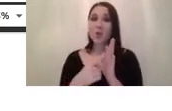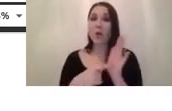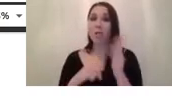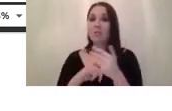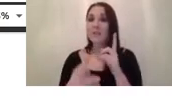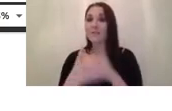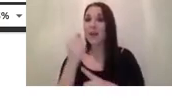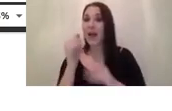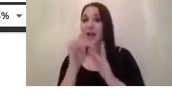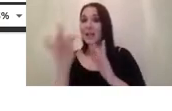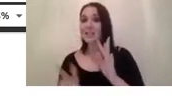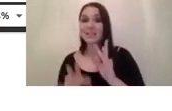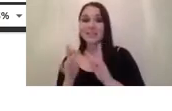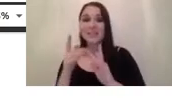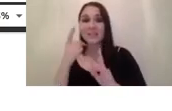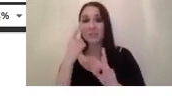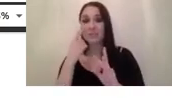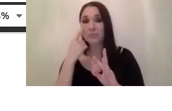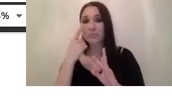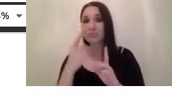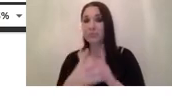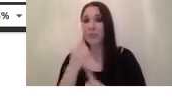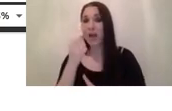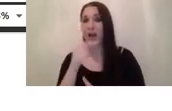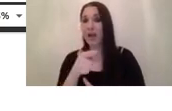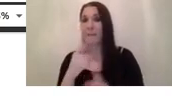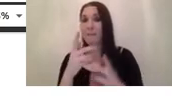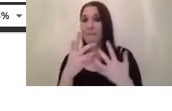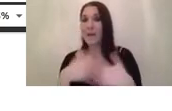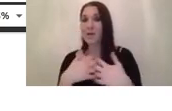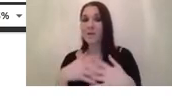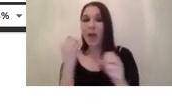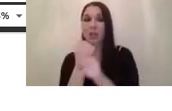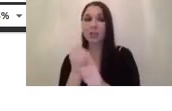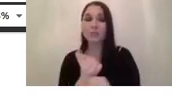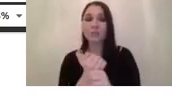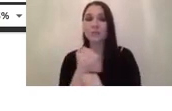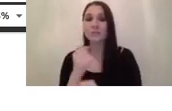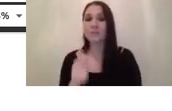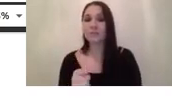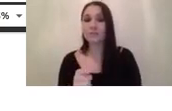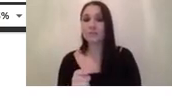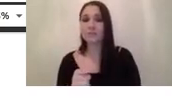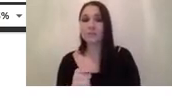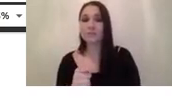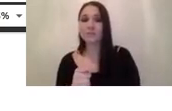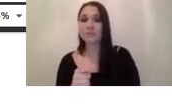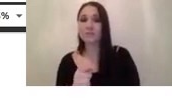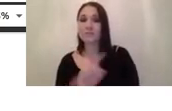for instance in with these manufacturers uh basla uh and monoptics or flare